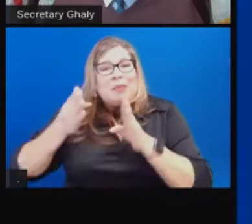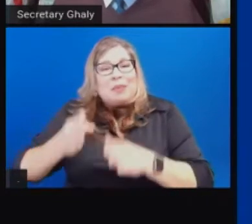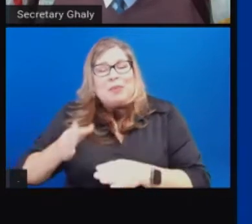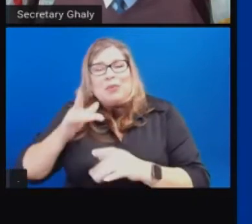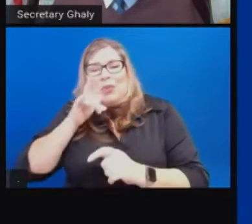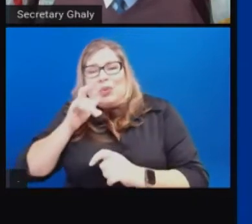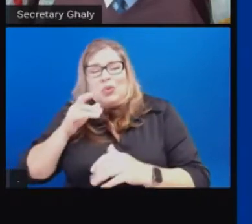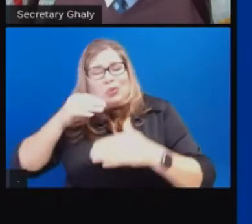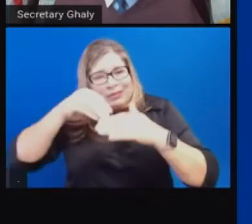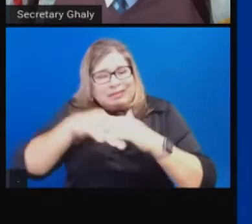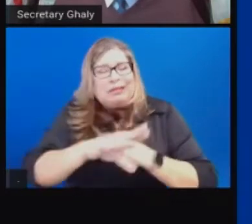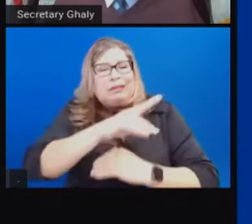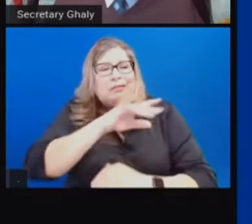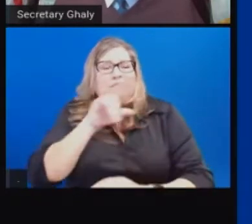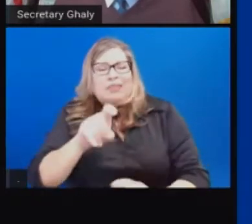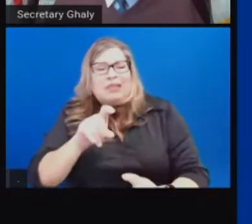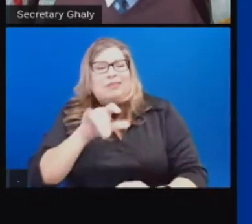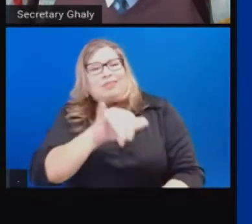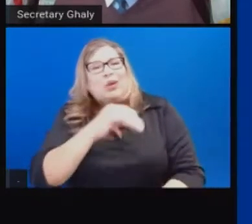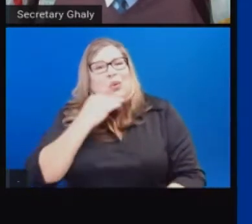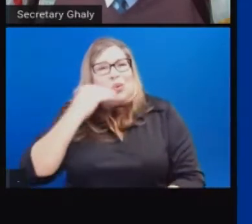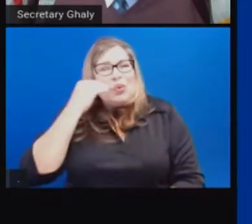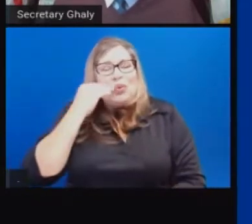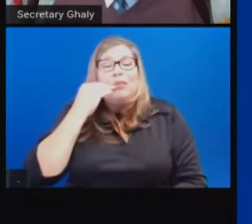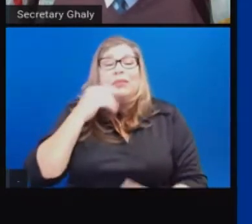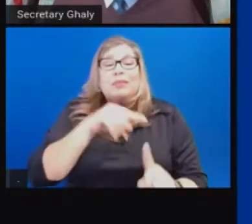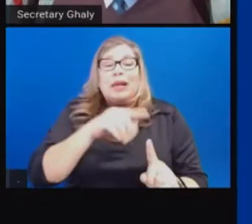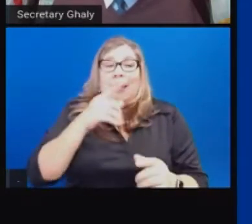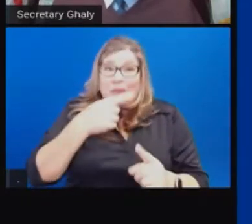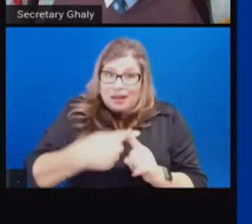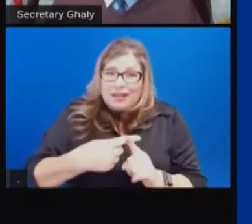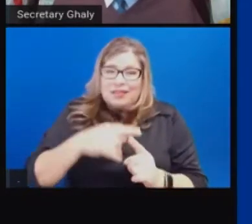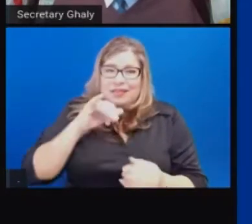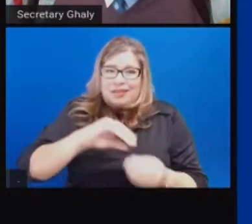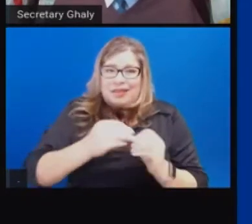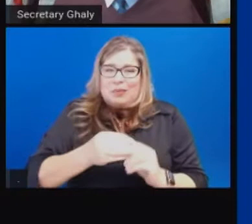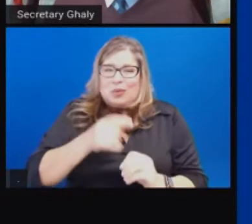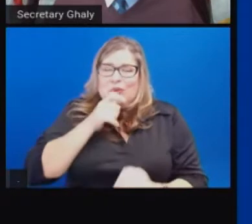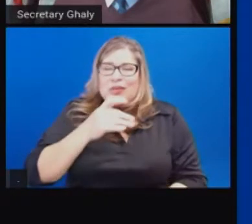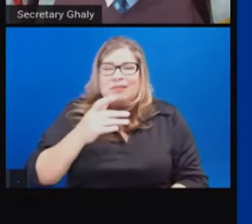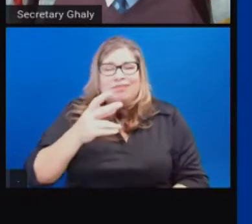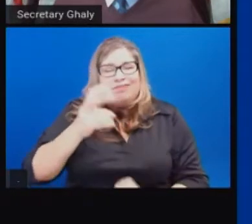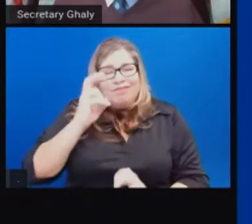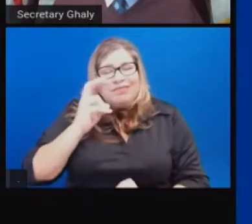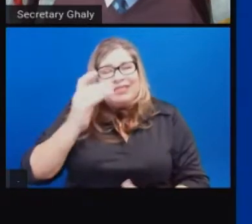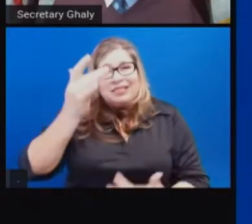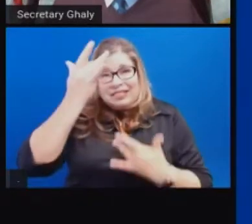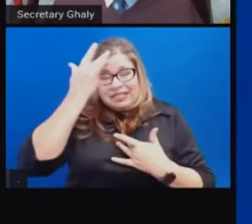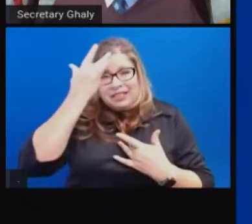improving and our ICU capacity as high as it can be. Next slide, please.